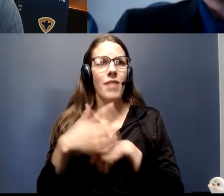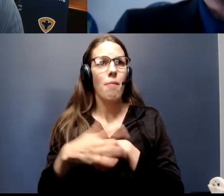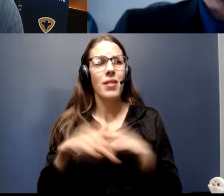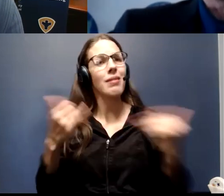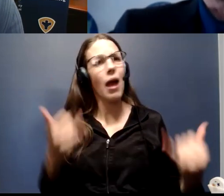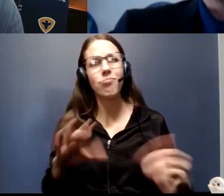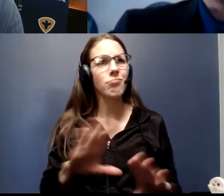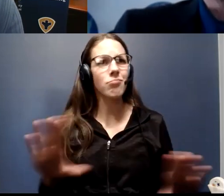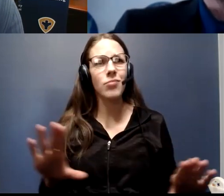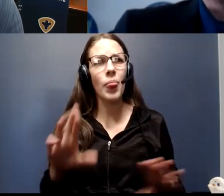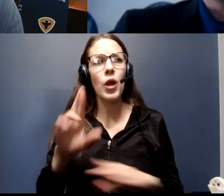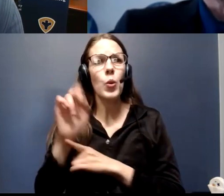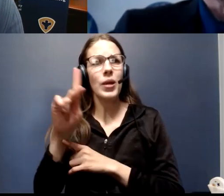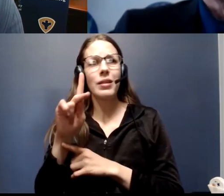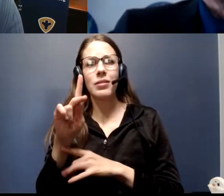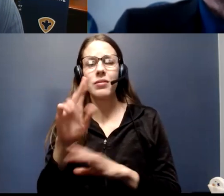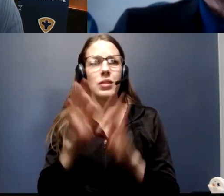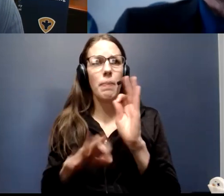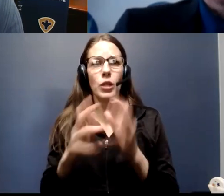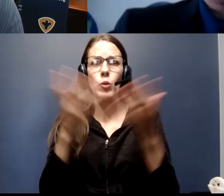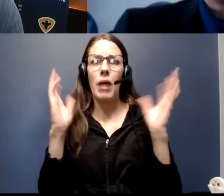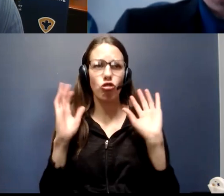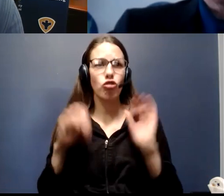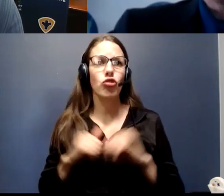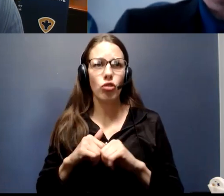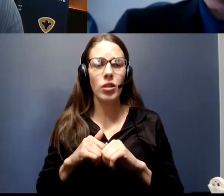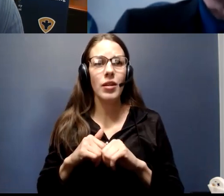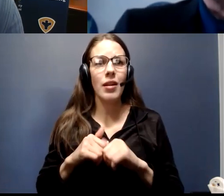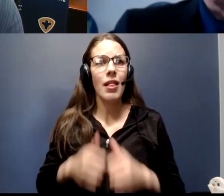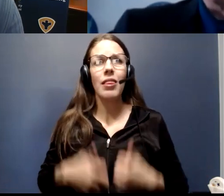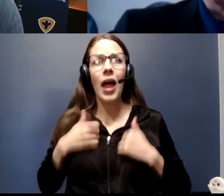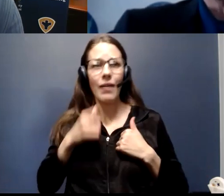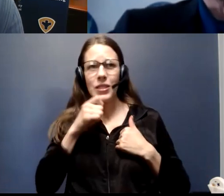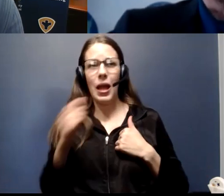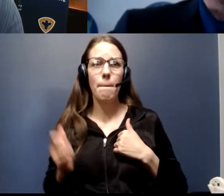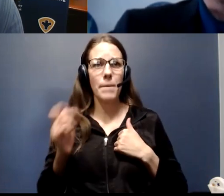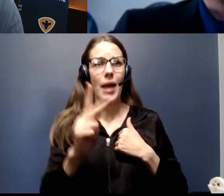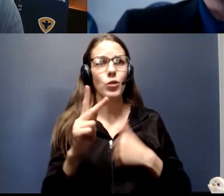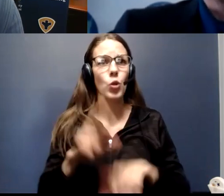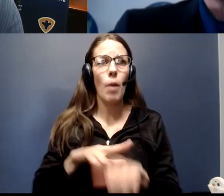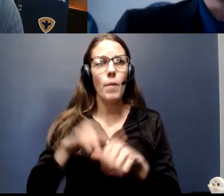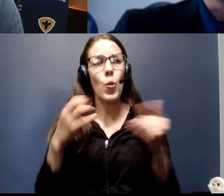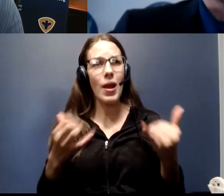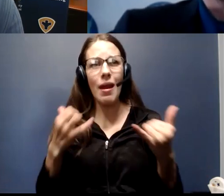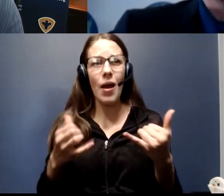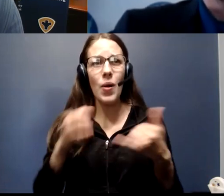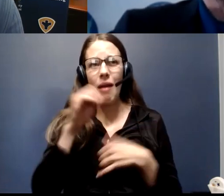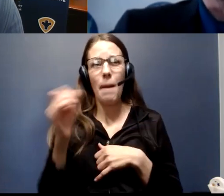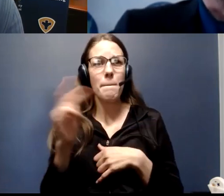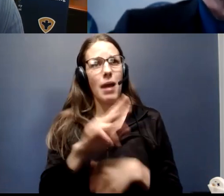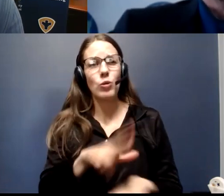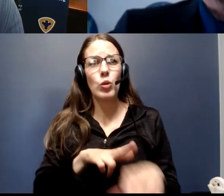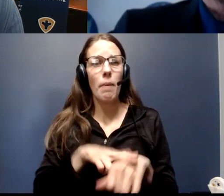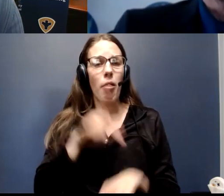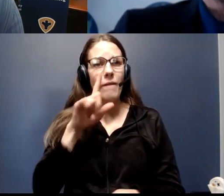The risk is simply to great. Life's not getting back to normal right now and it won't be getting back to normal